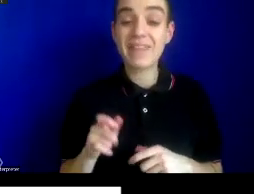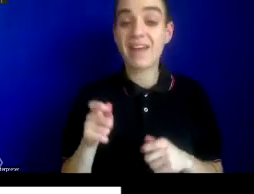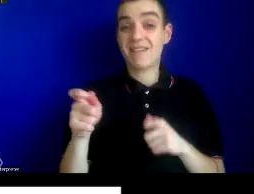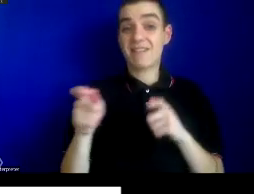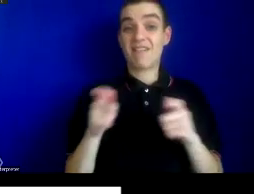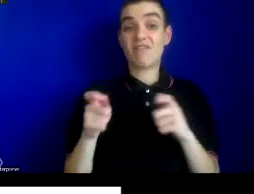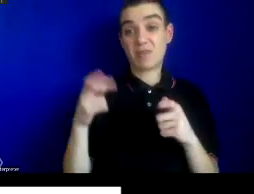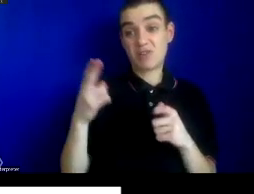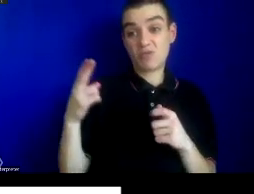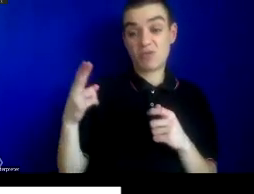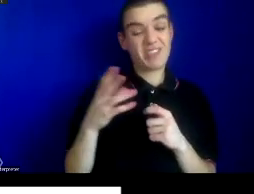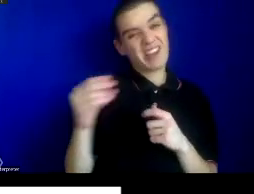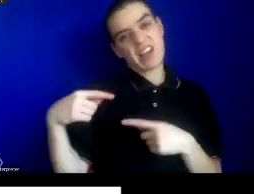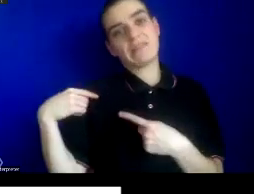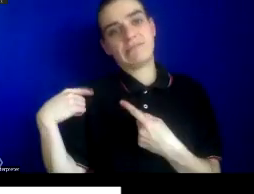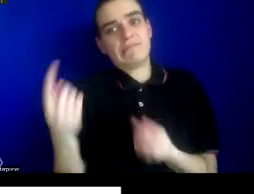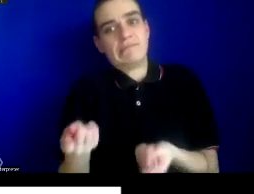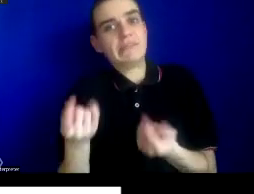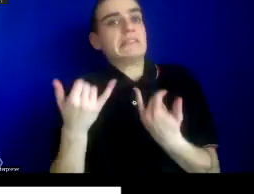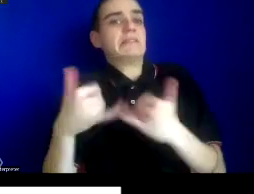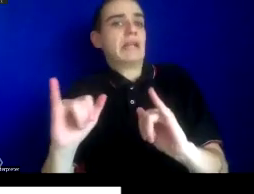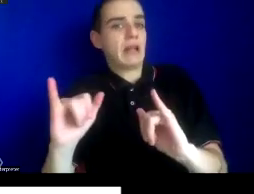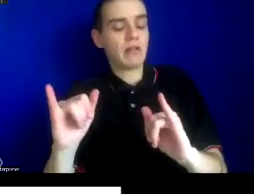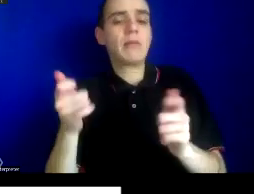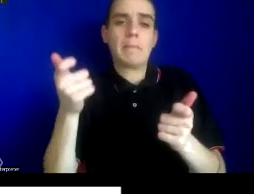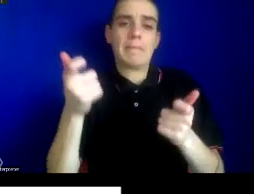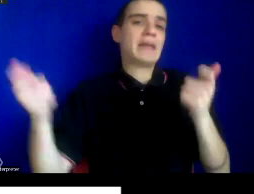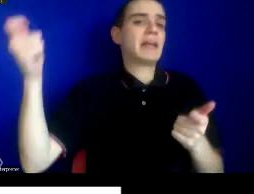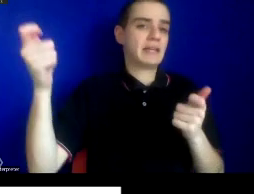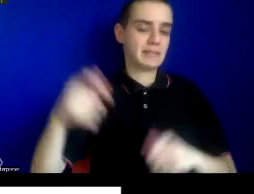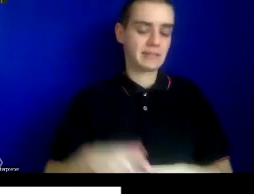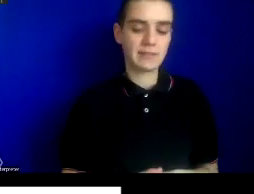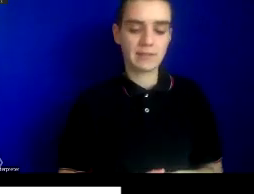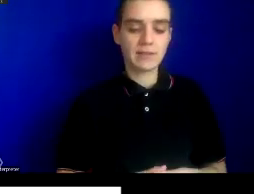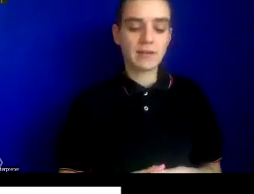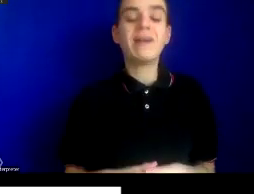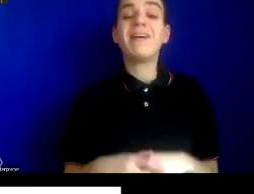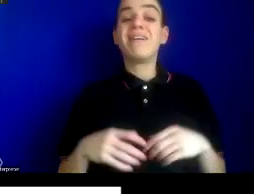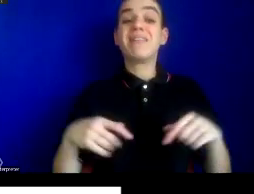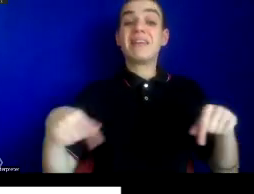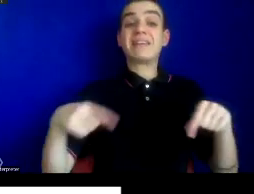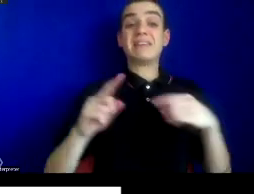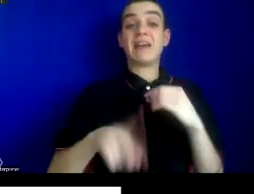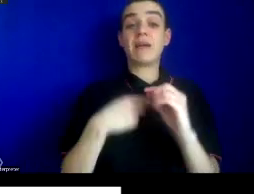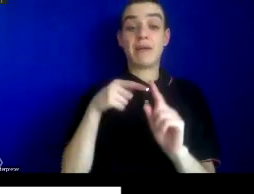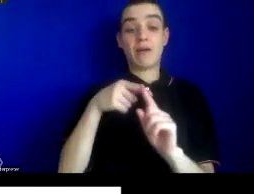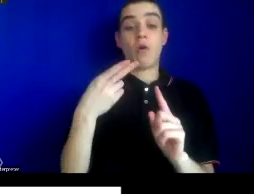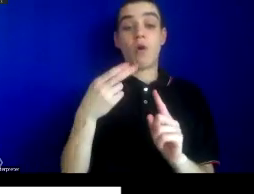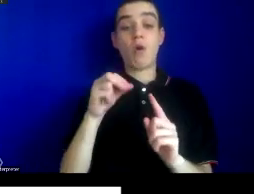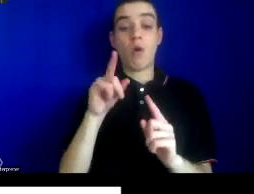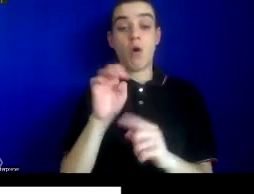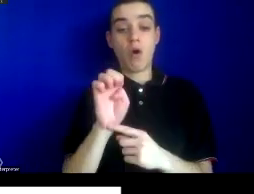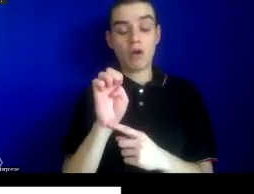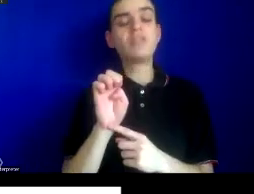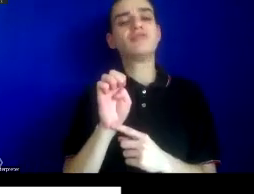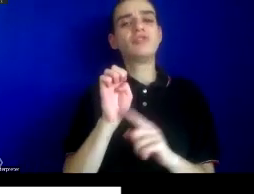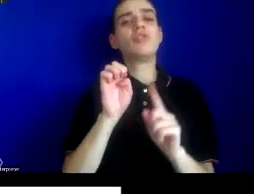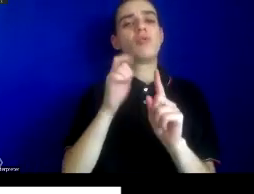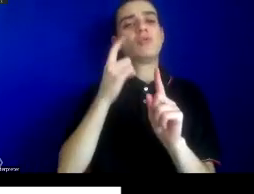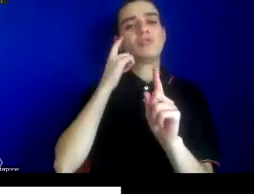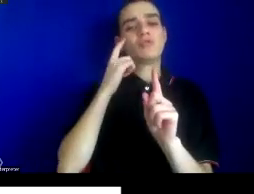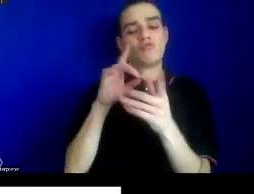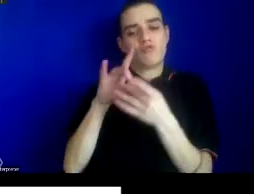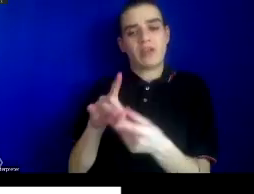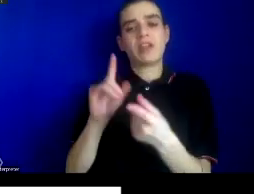is one of the largest in the world. And this anxiety around the Hajj emerged from particular concerns of Muslims traveling back